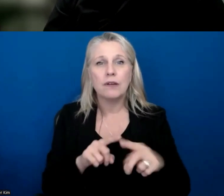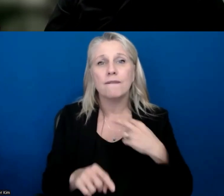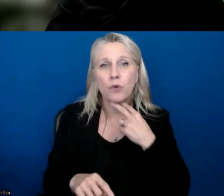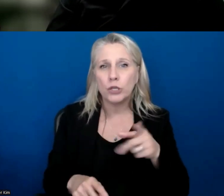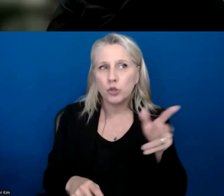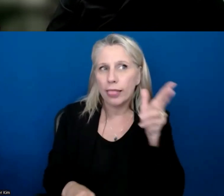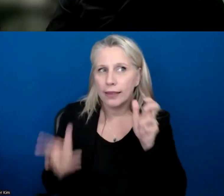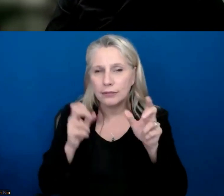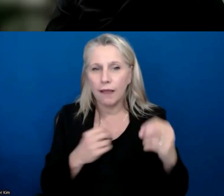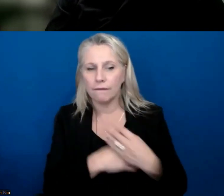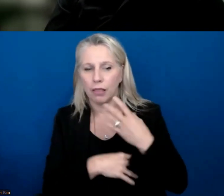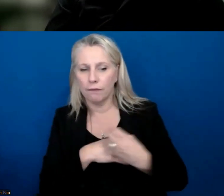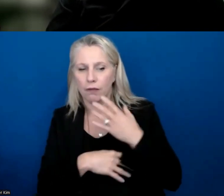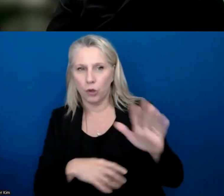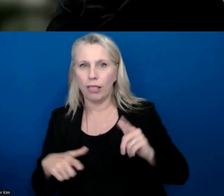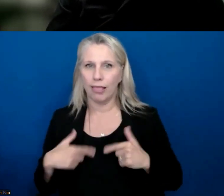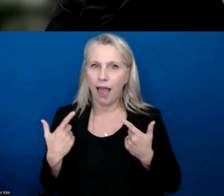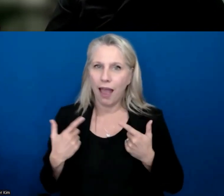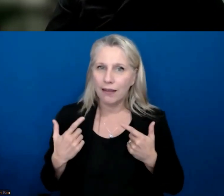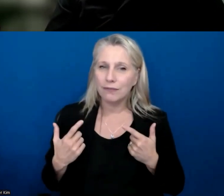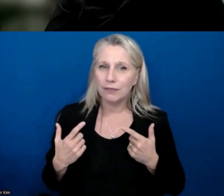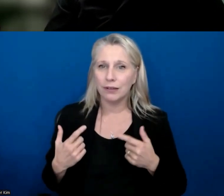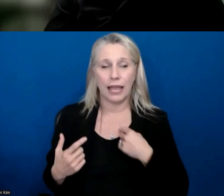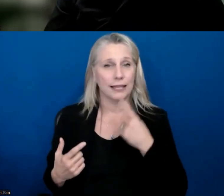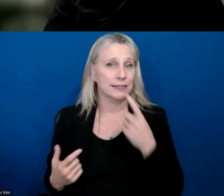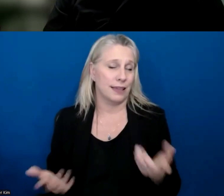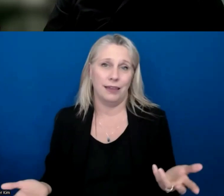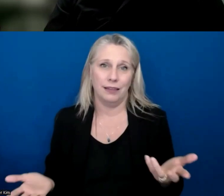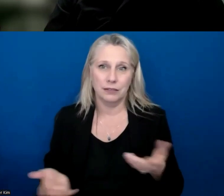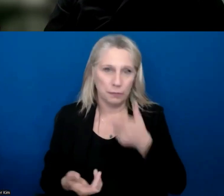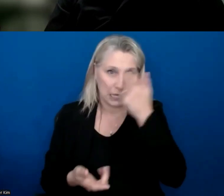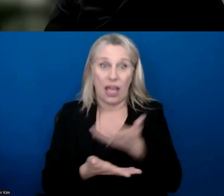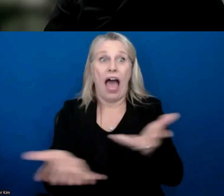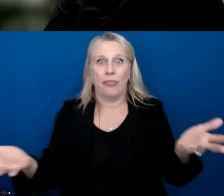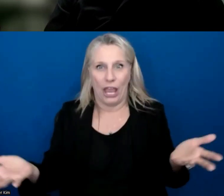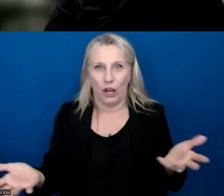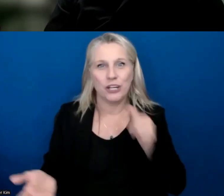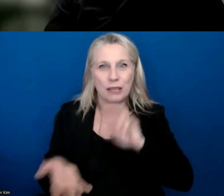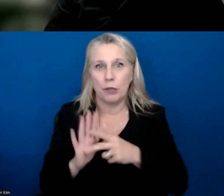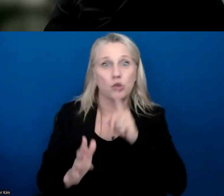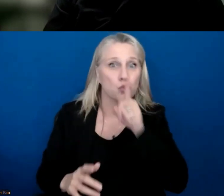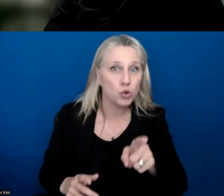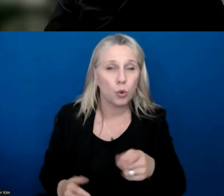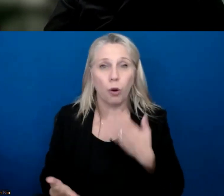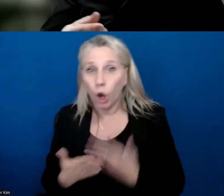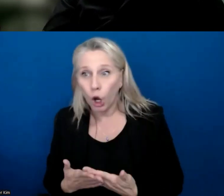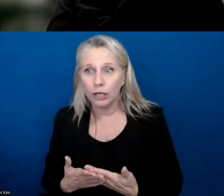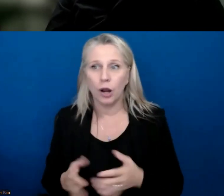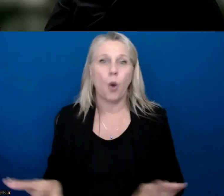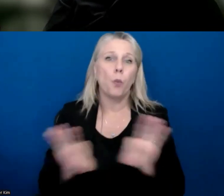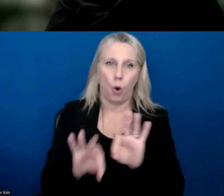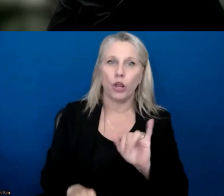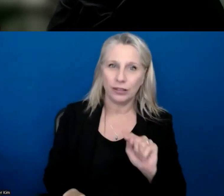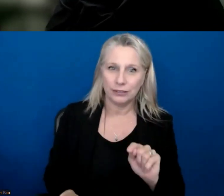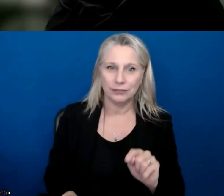to, that you let influence your life. Um, because I said, just cause it's out there, it doesn't mean it's true or good or worthwhile. Patricia just